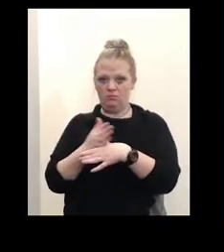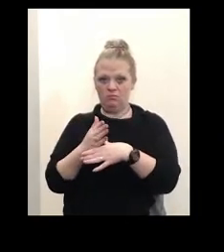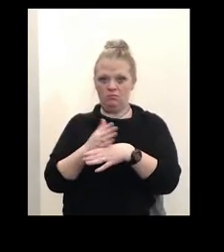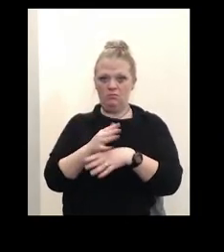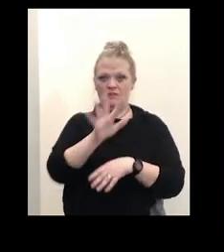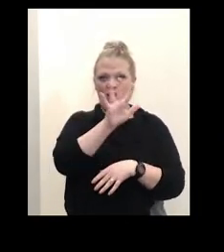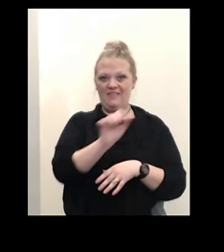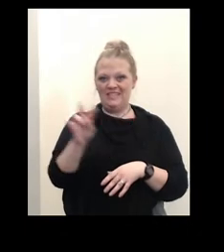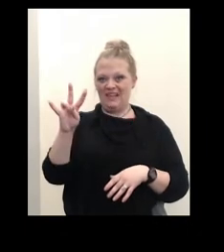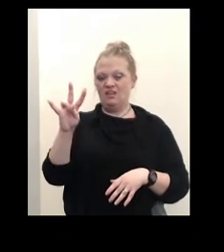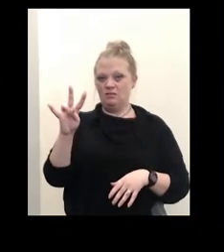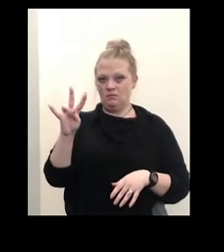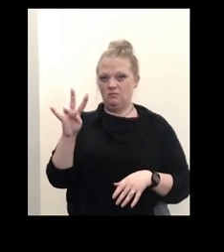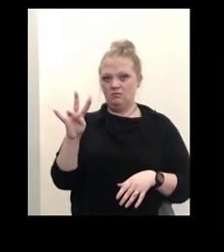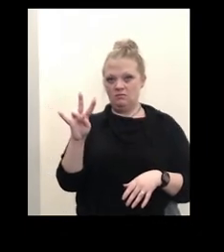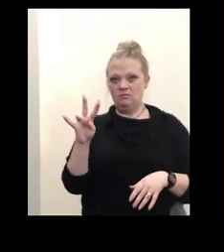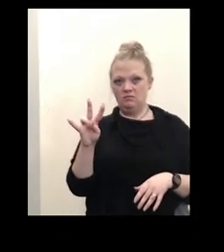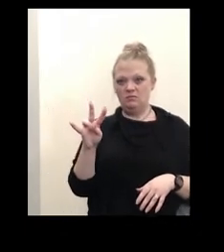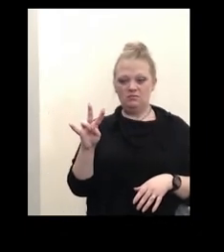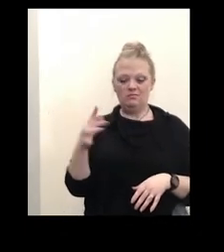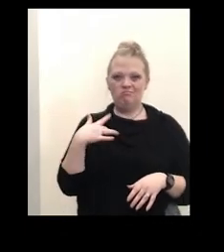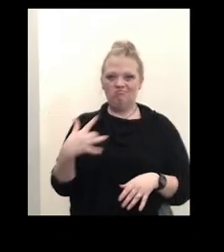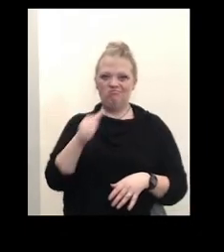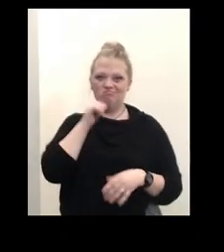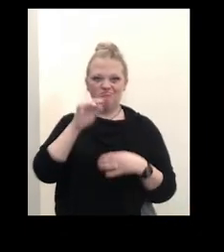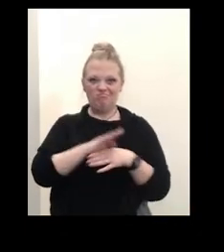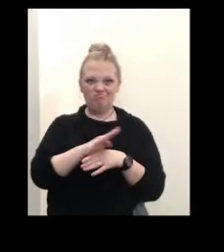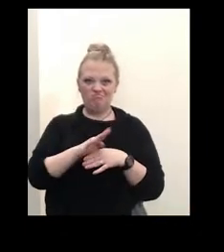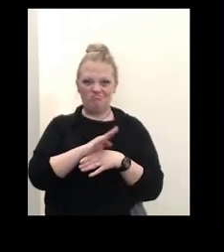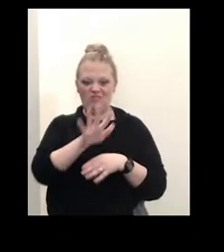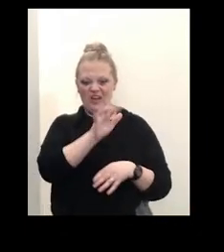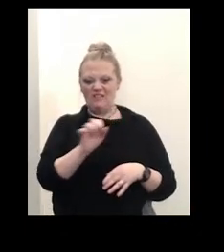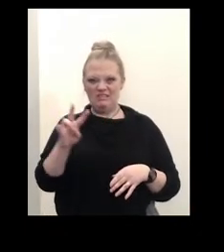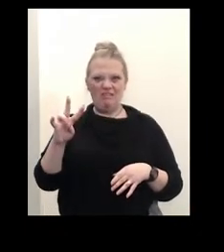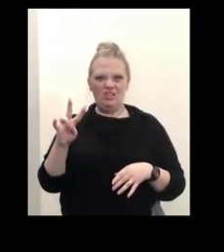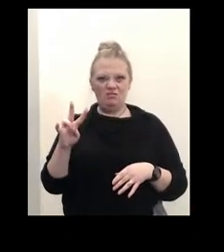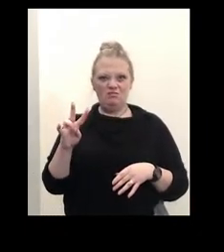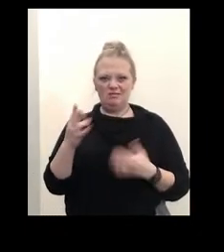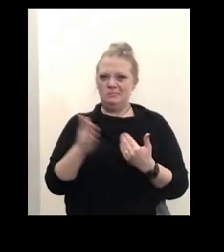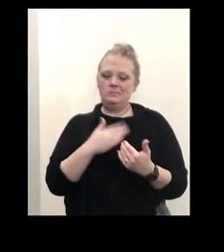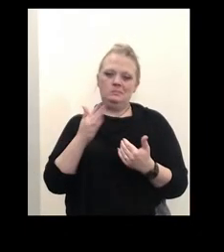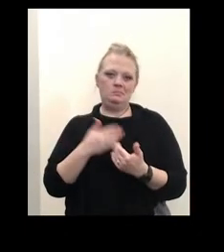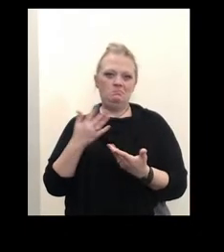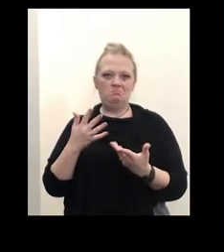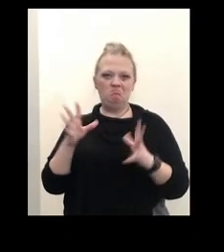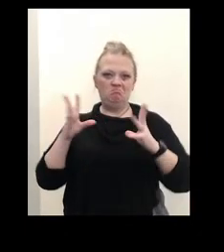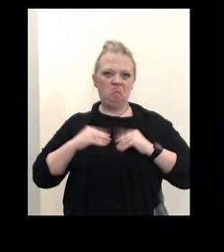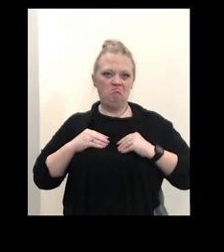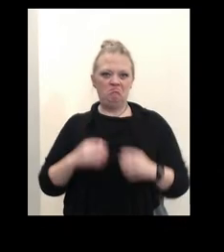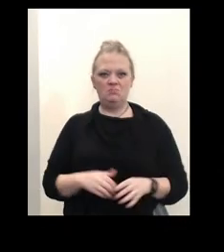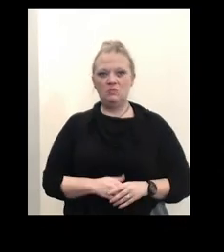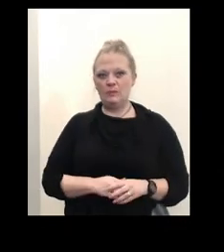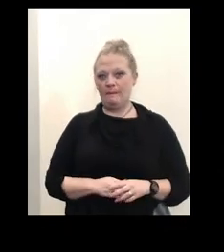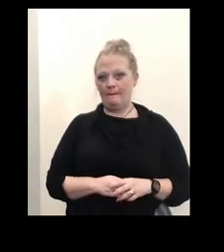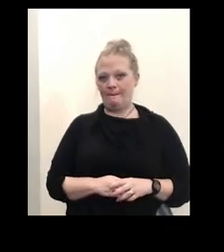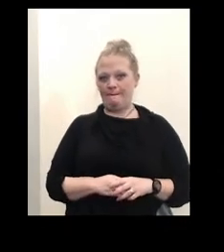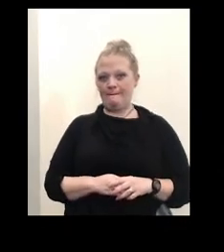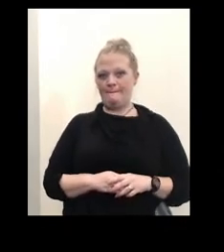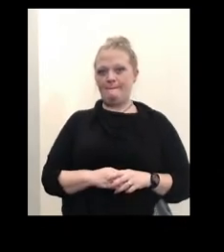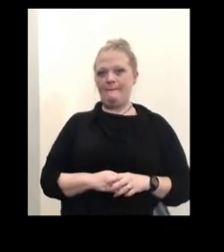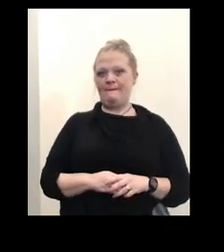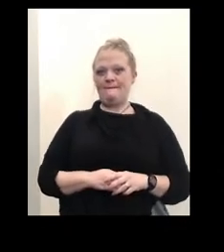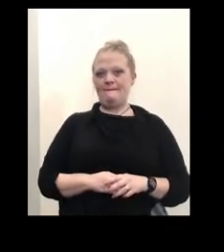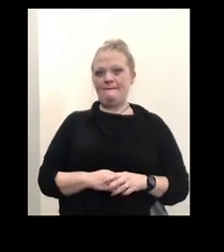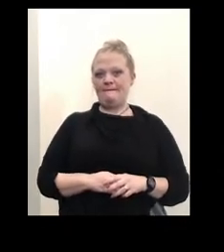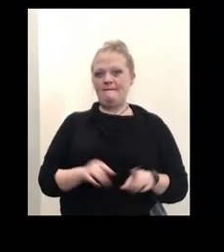seven usually our clinics are not that busy and it's really easy for us to accommodate walk-ins. So we also have some brick and